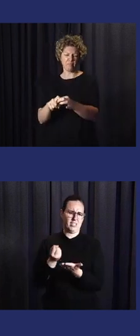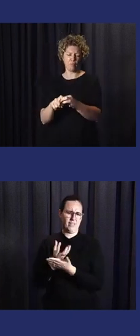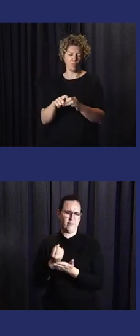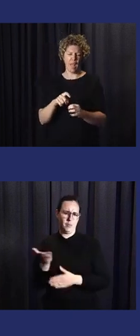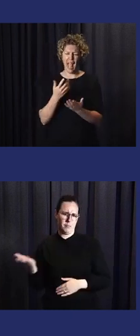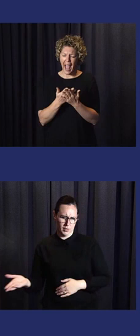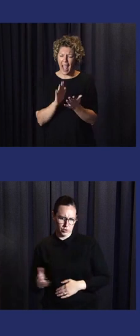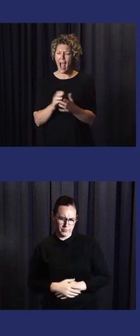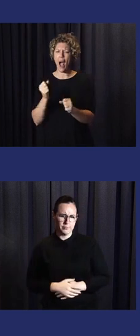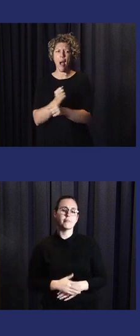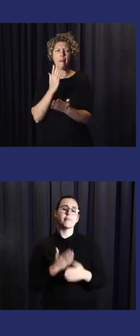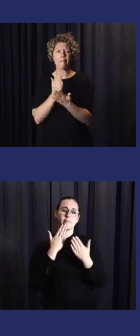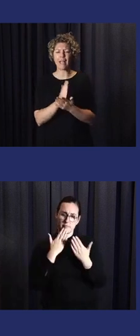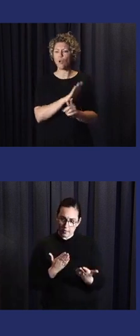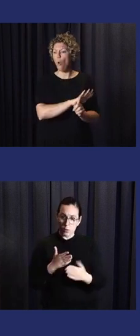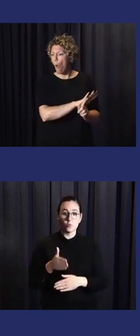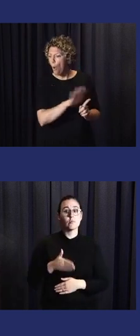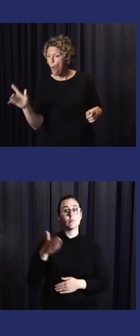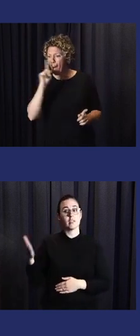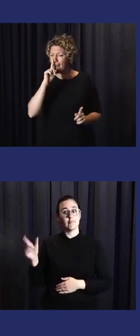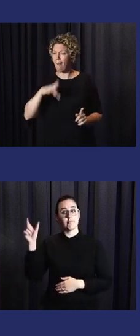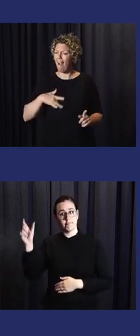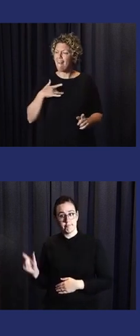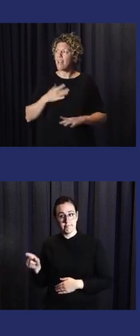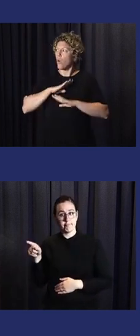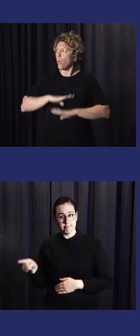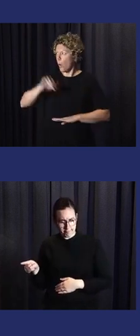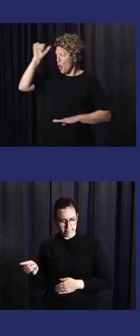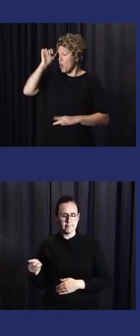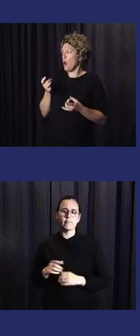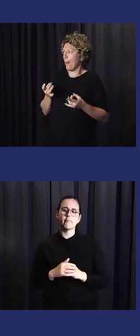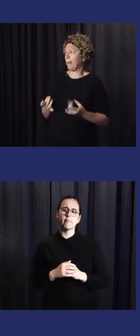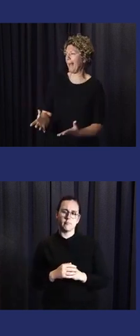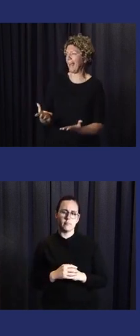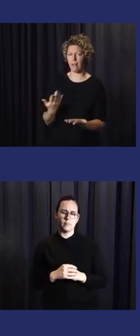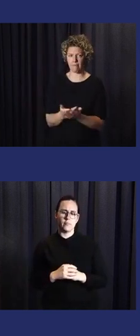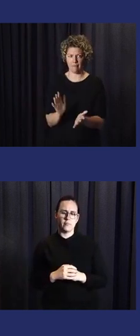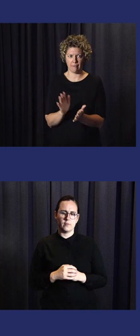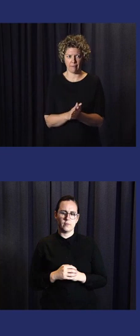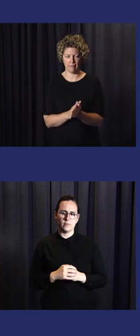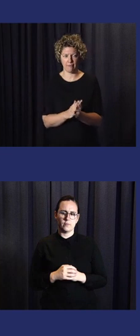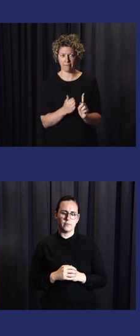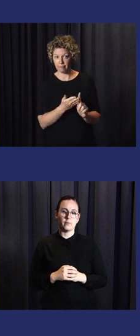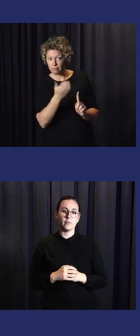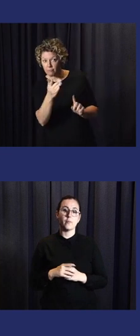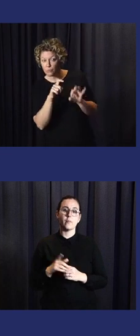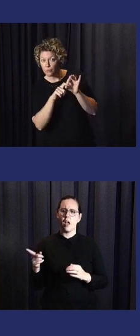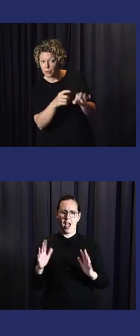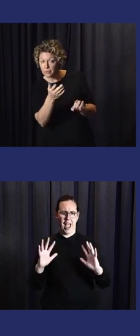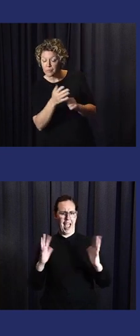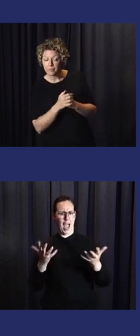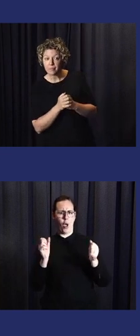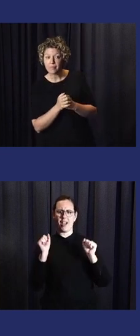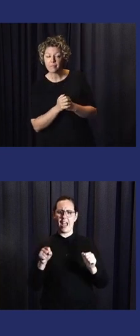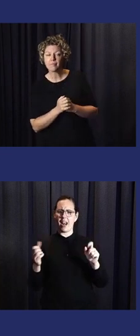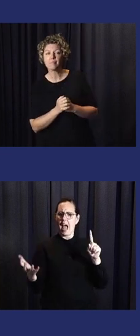How do we measure that everyone is covered by early warning systems for all? And what does it take to achieve